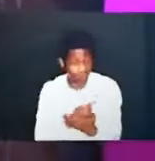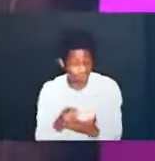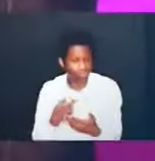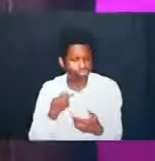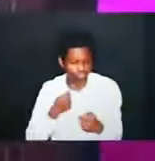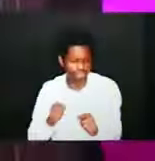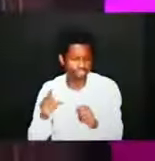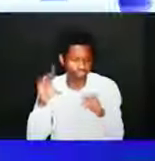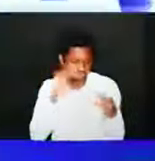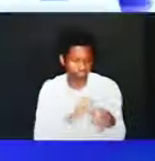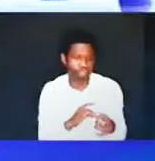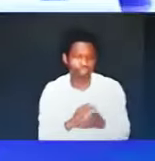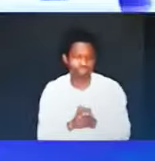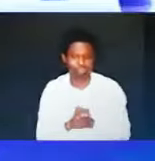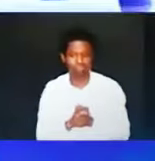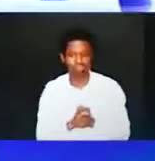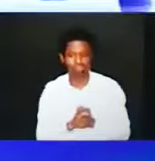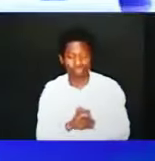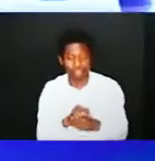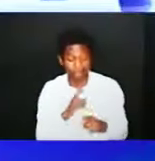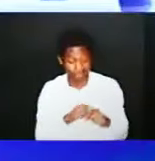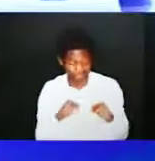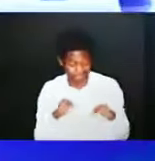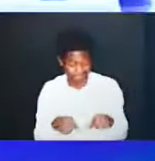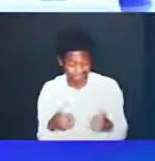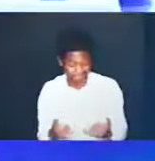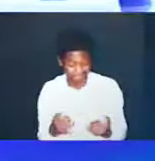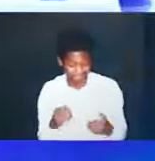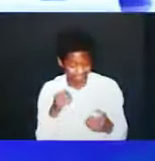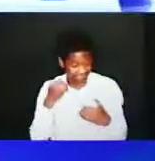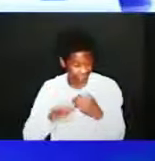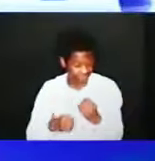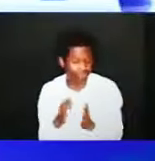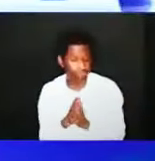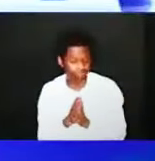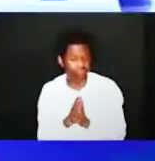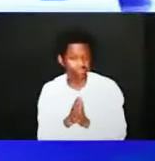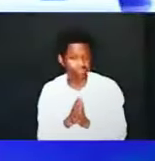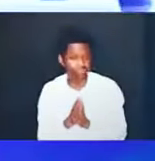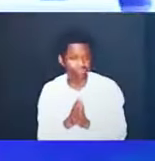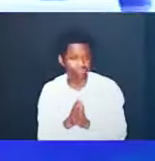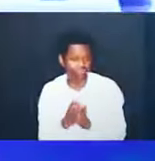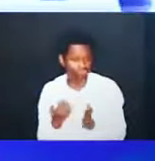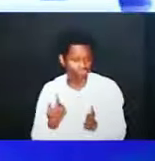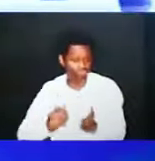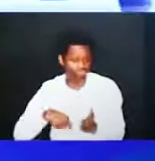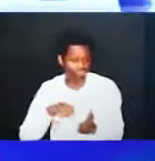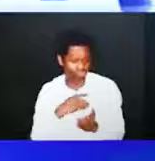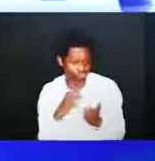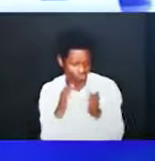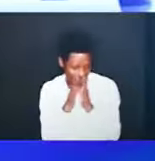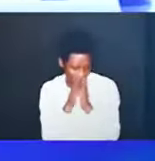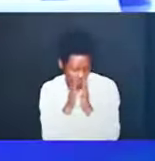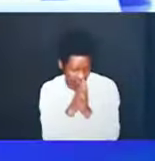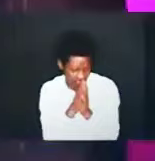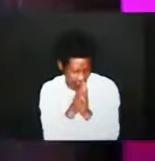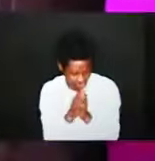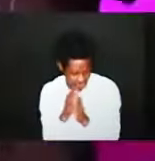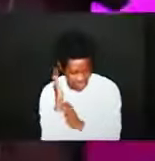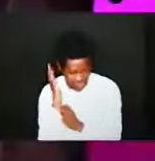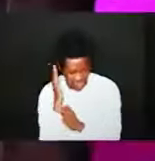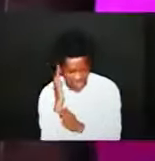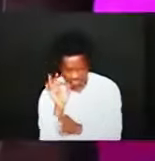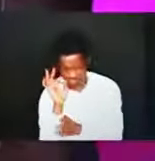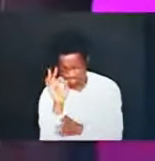but as we end this evening we want to pray this word into our spirit